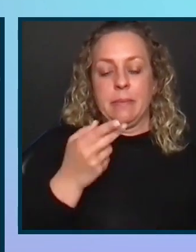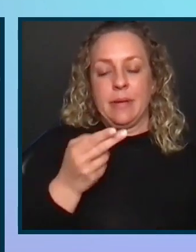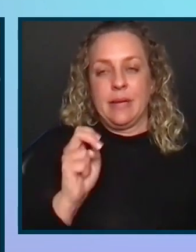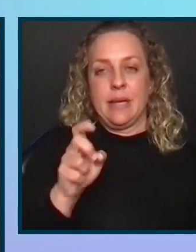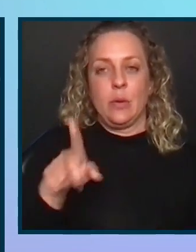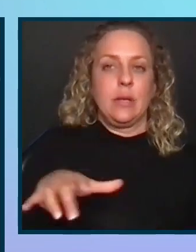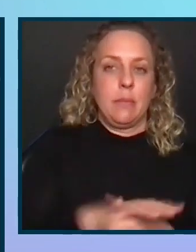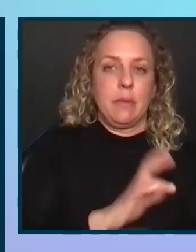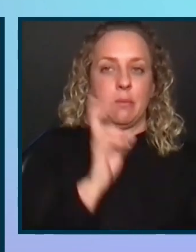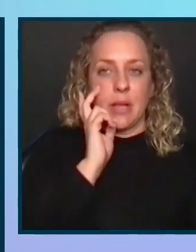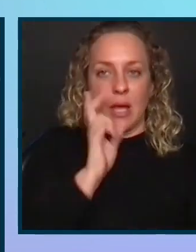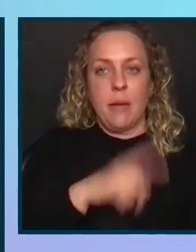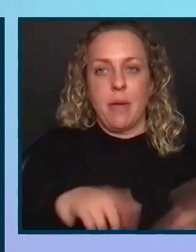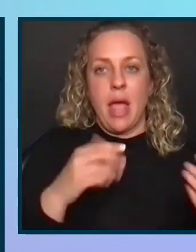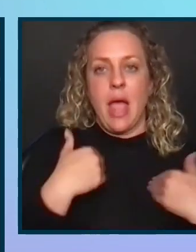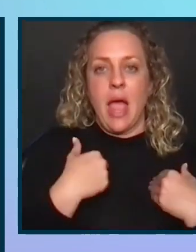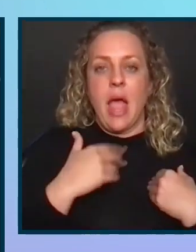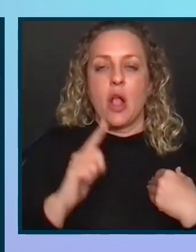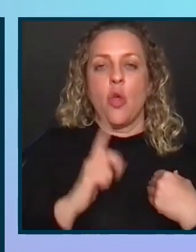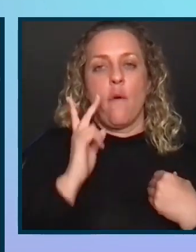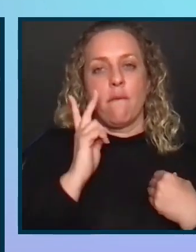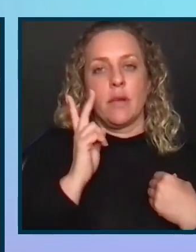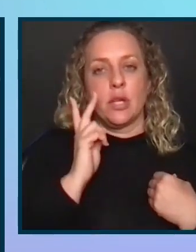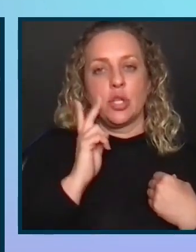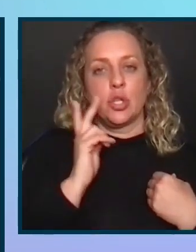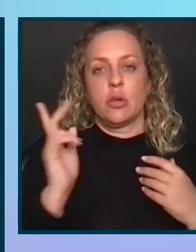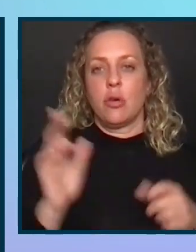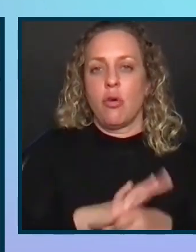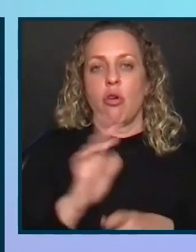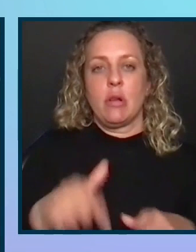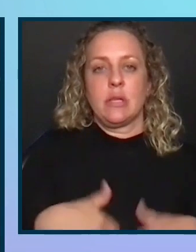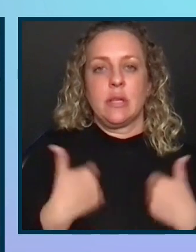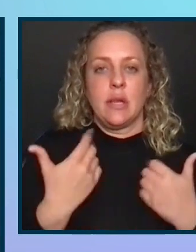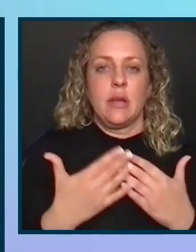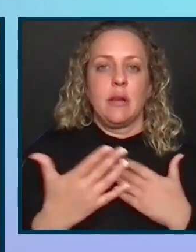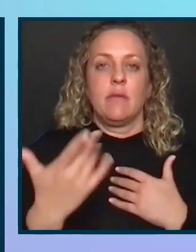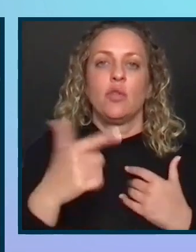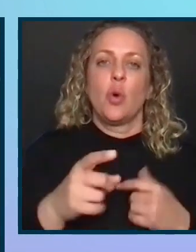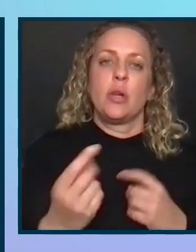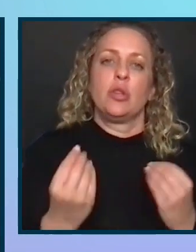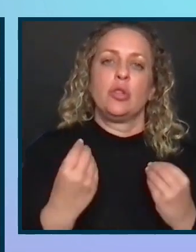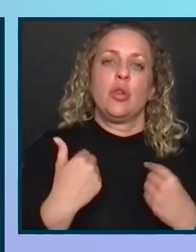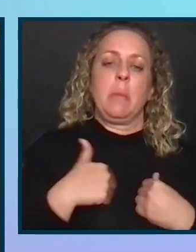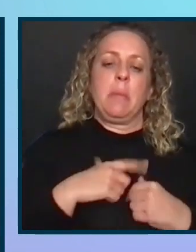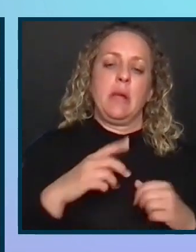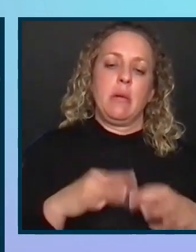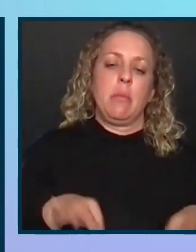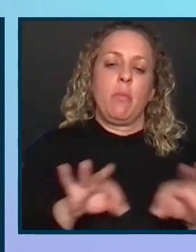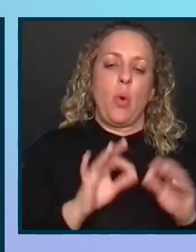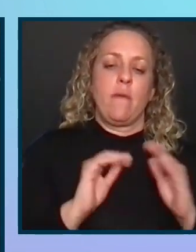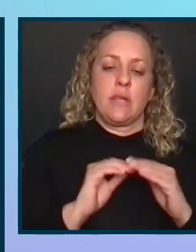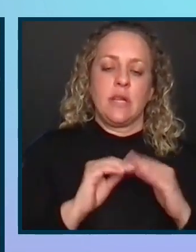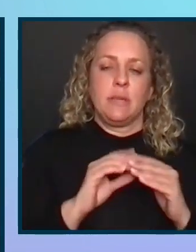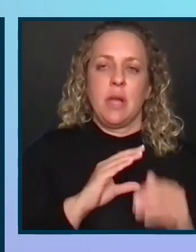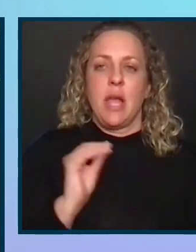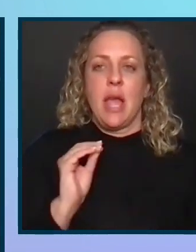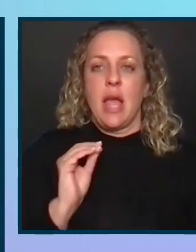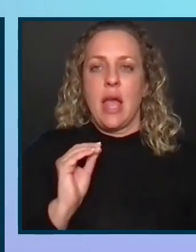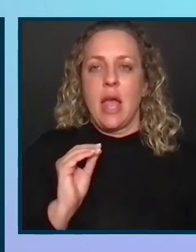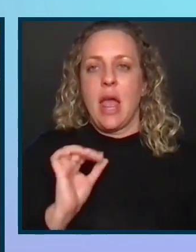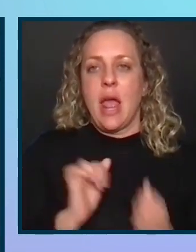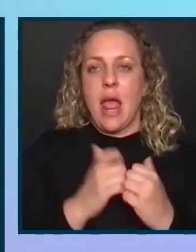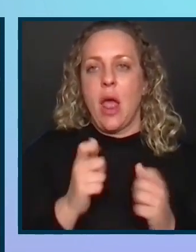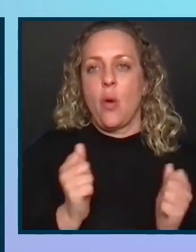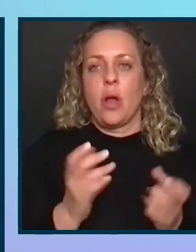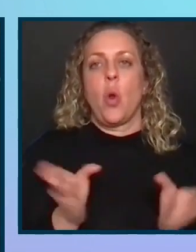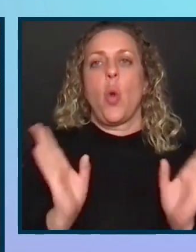completely blind but had low vision all his life, and so he has shown me the importance of accessibility and how